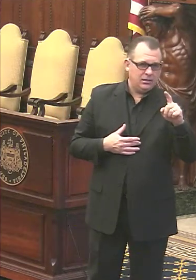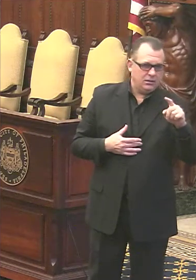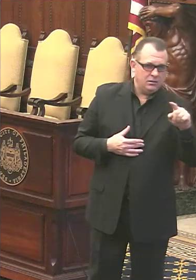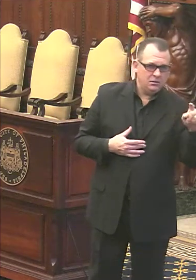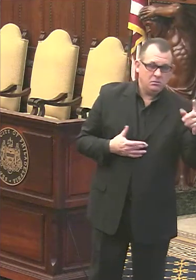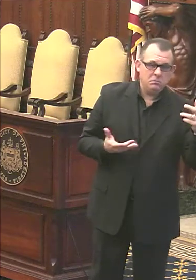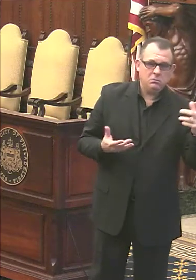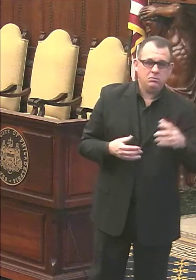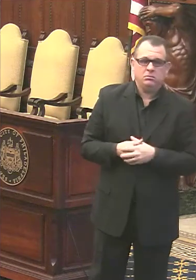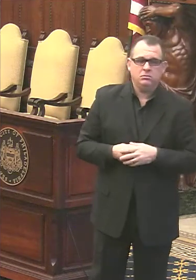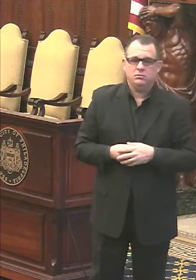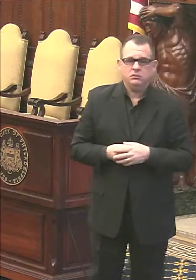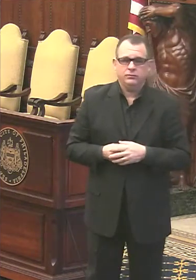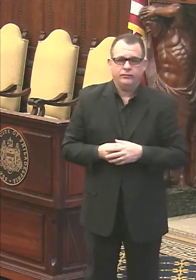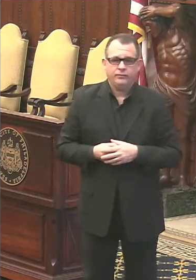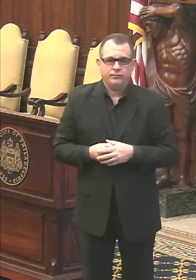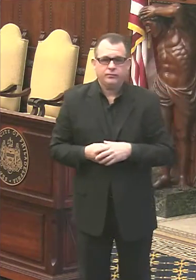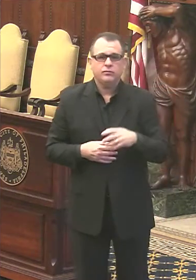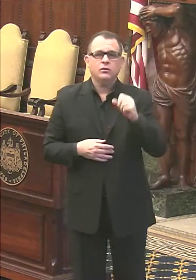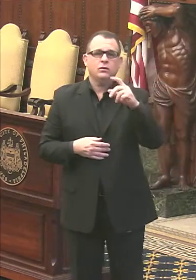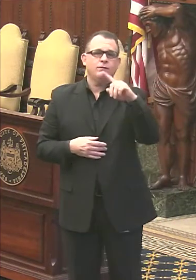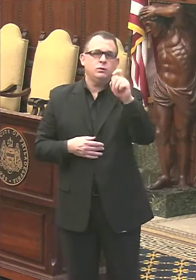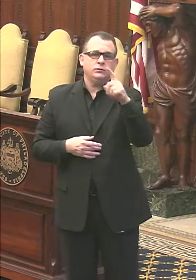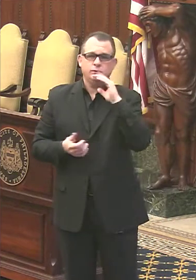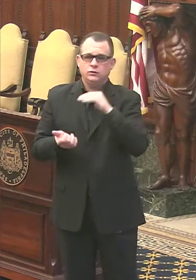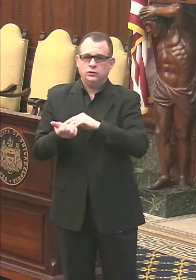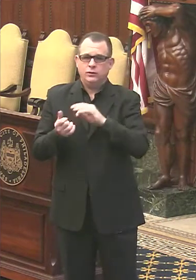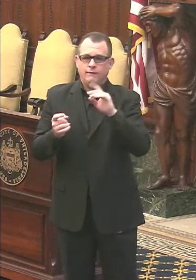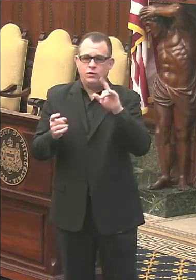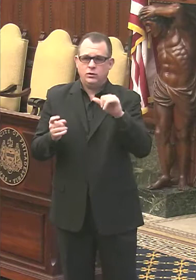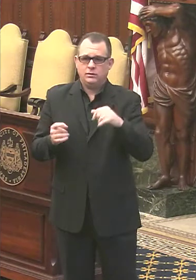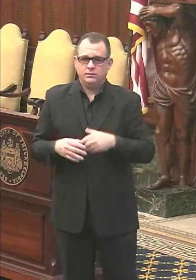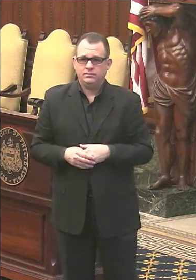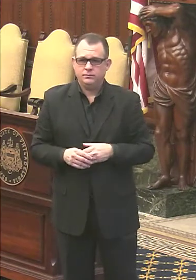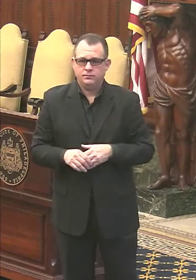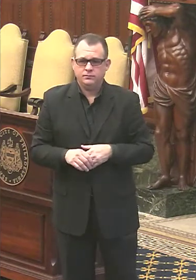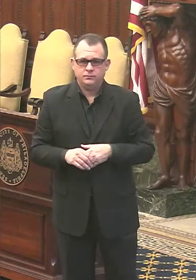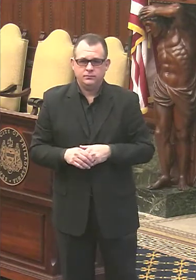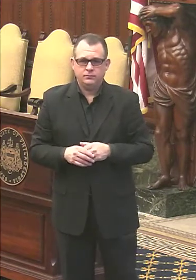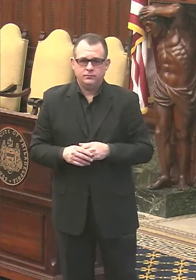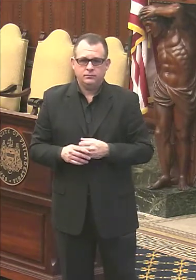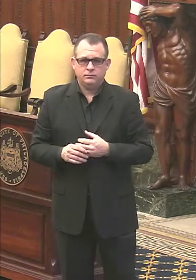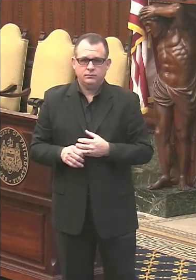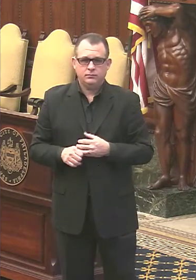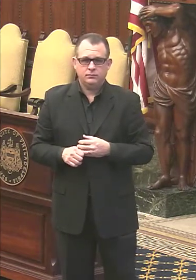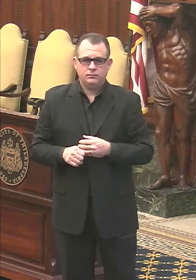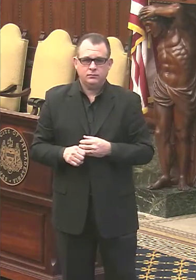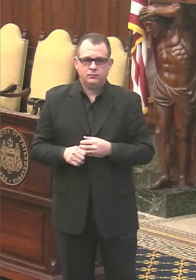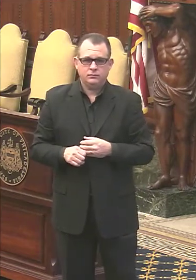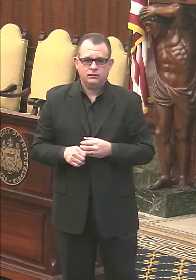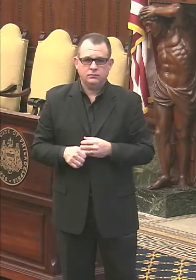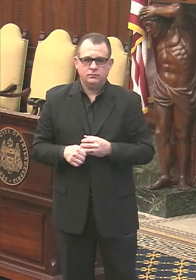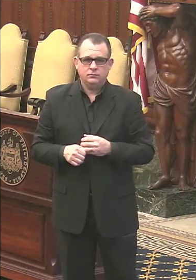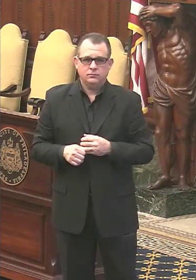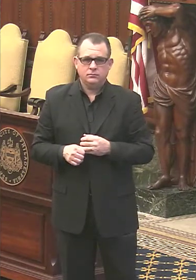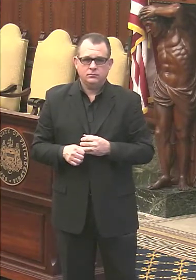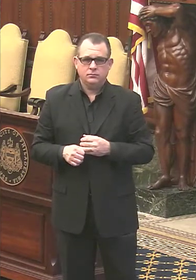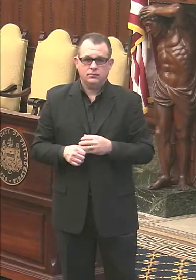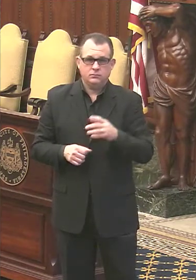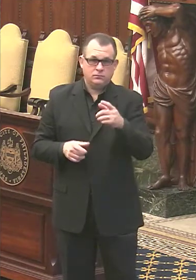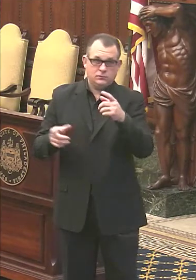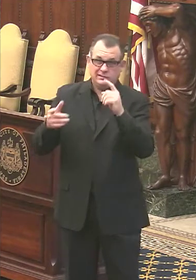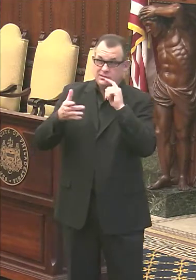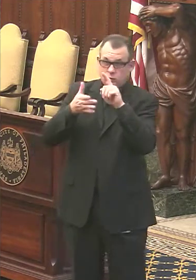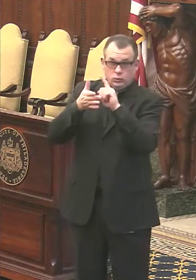Yeah. Hi, uh, question for Dr. Farley. Um, out of the, I'm wondering out of those weekly allocation